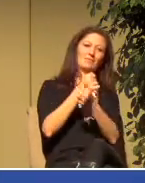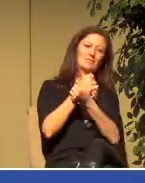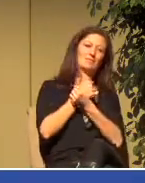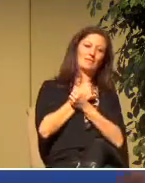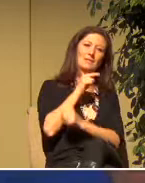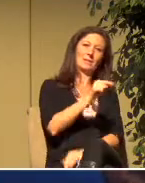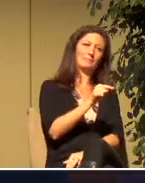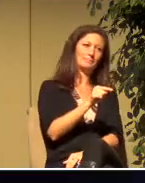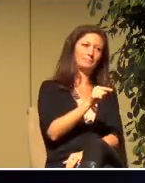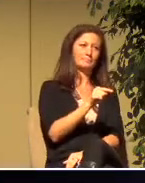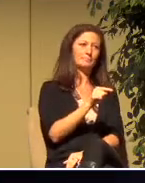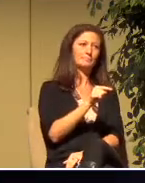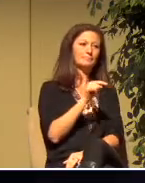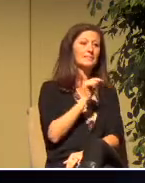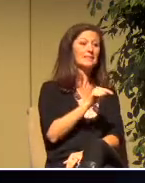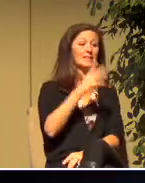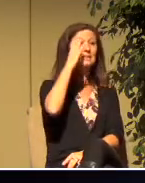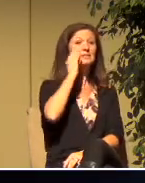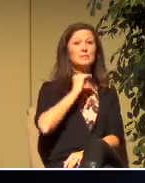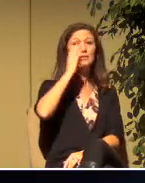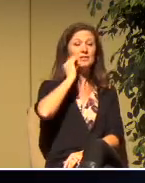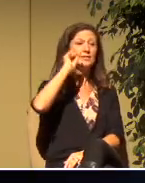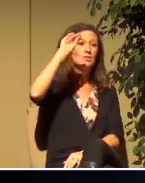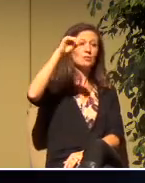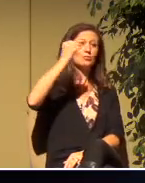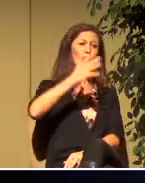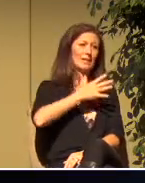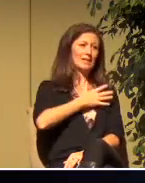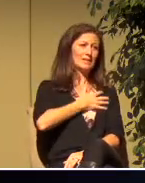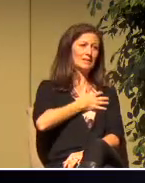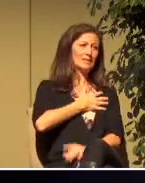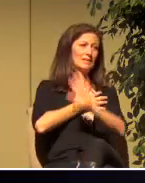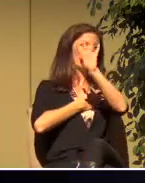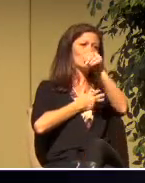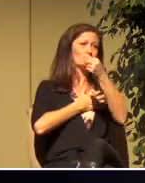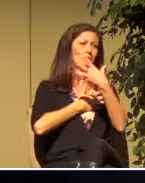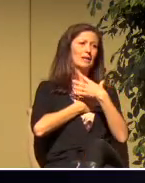He experiences grace upon grace.